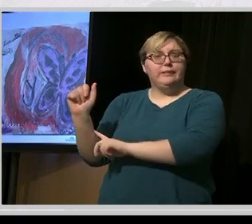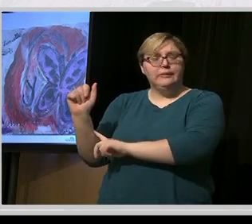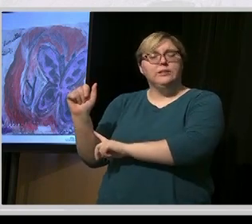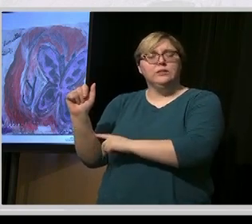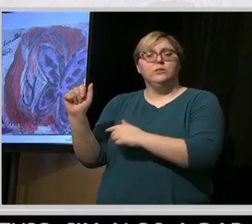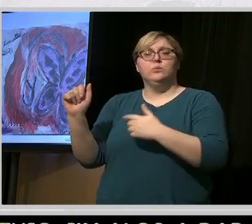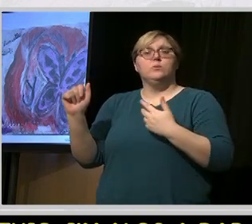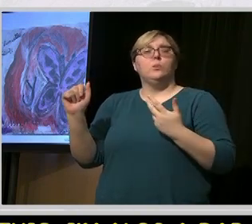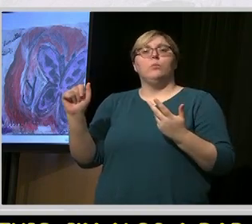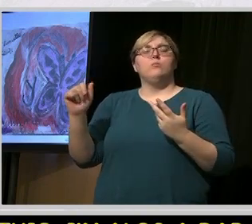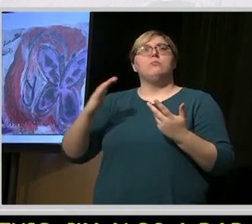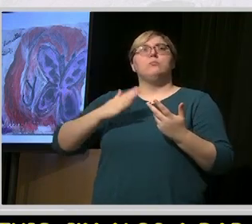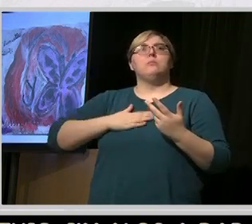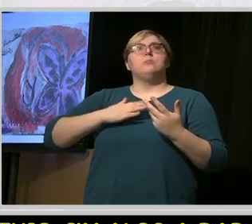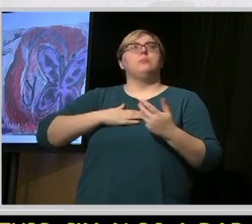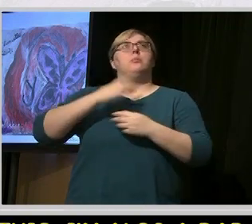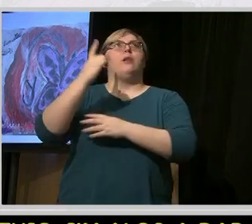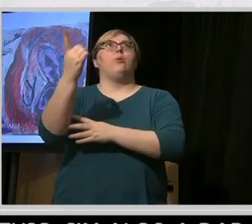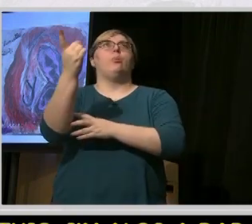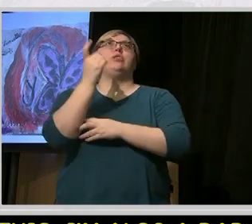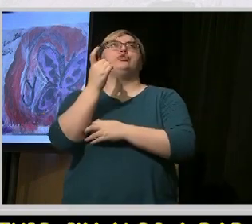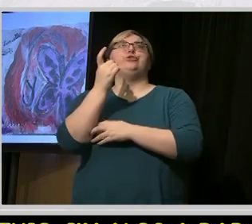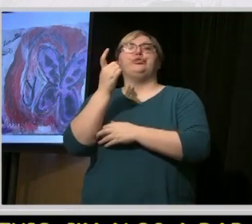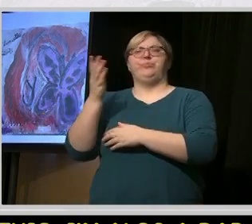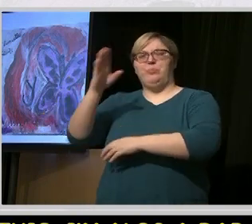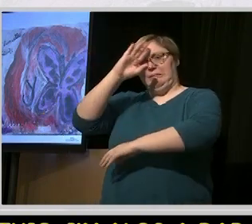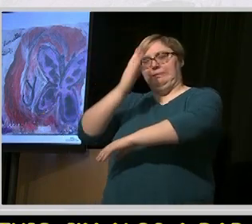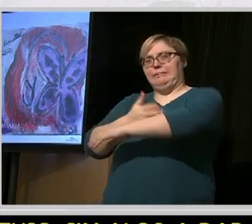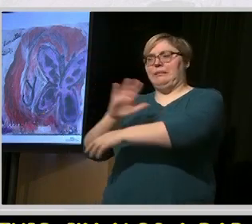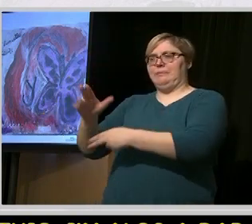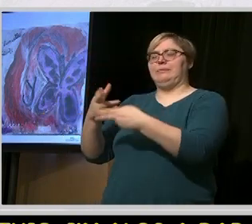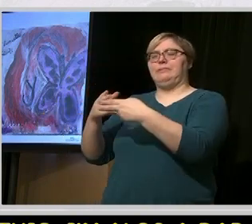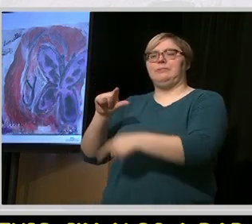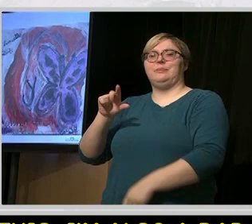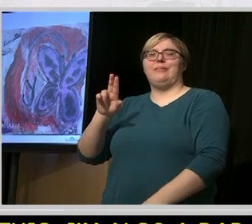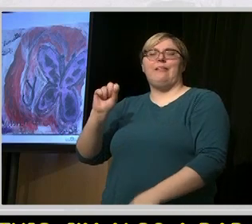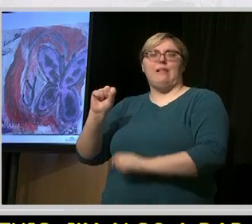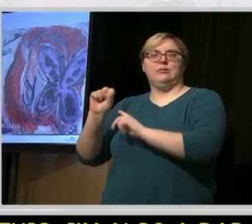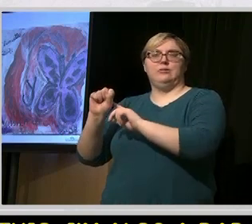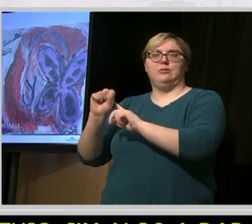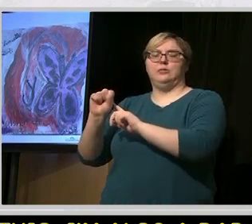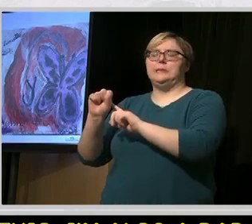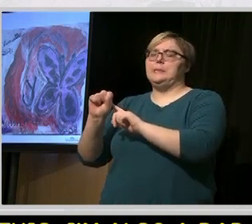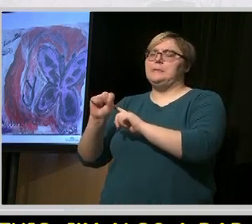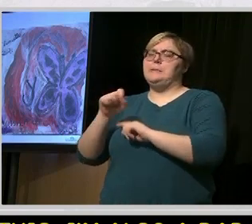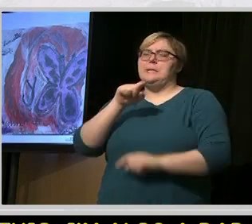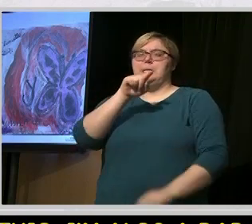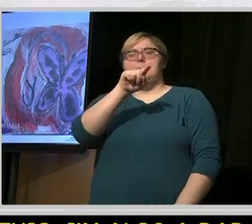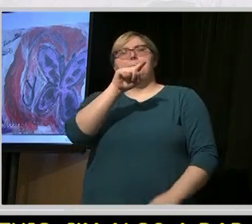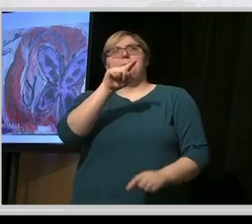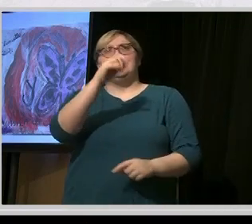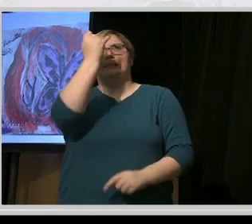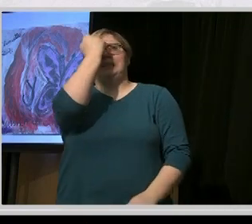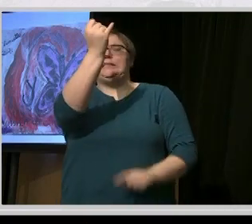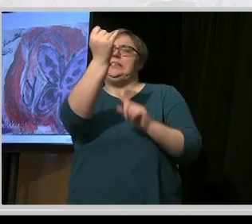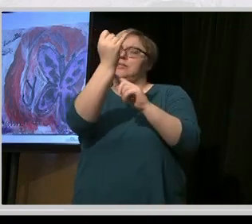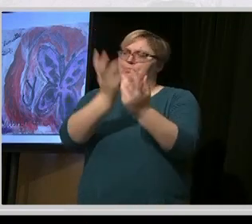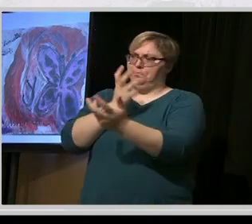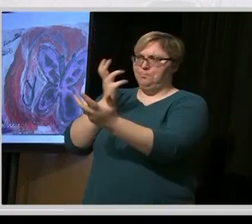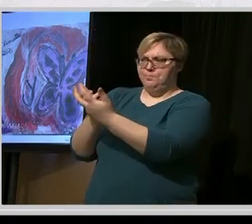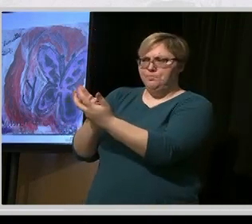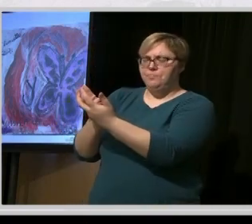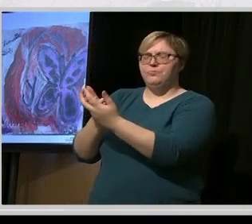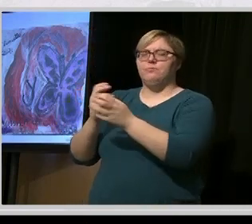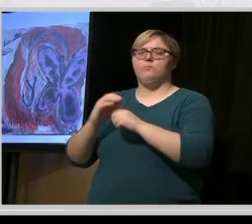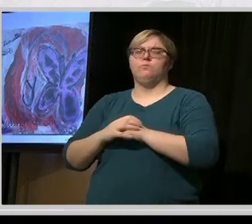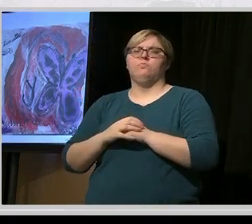was, what would I want for Gus? Would this work for Gus? Does this make sense for my family?